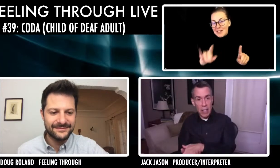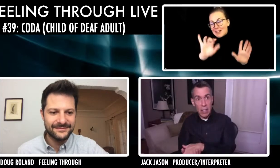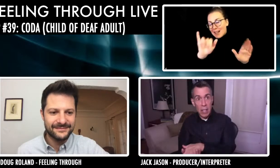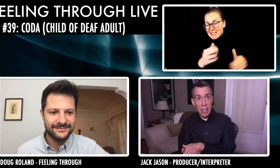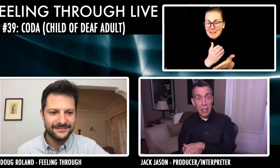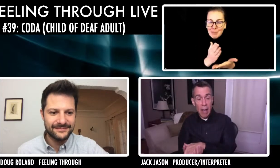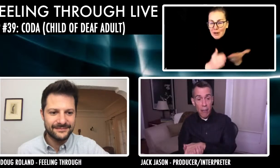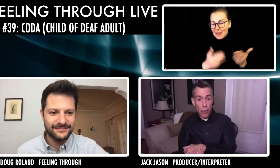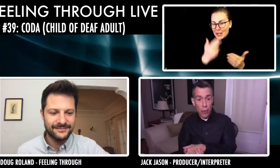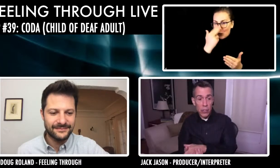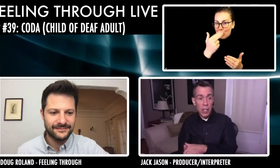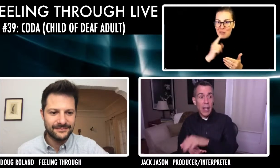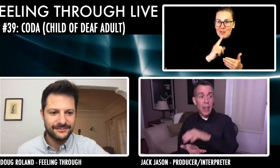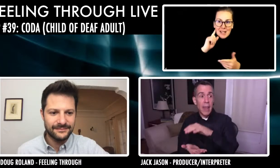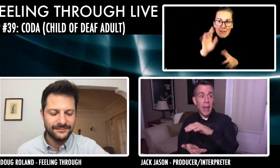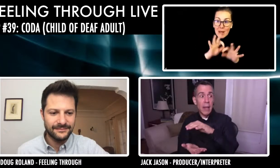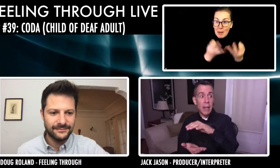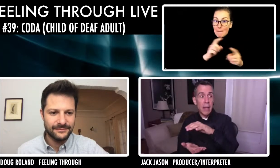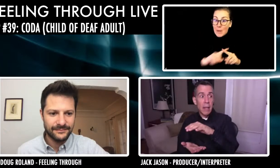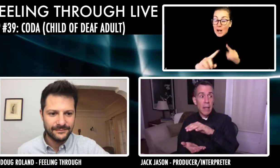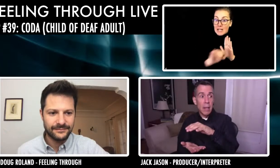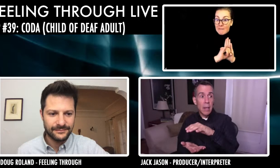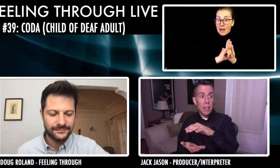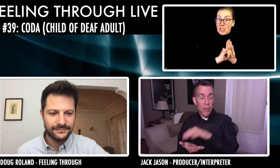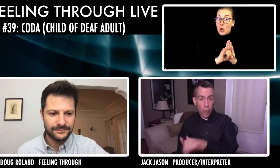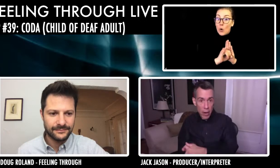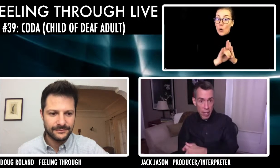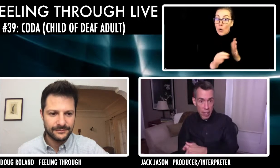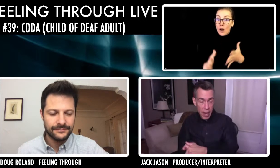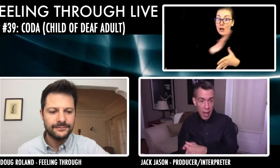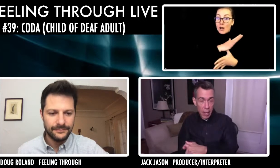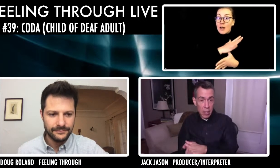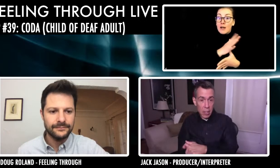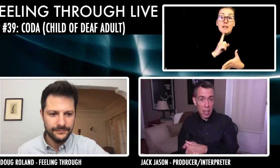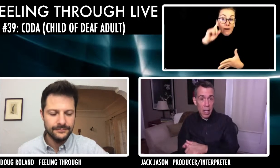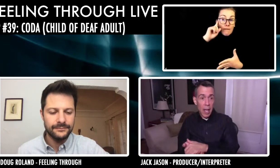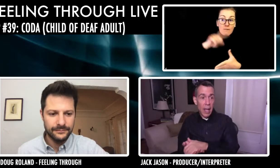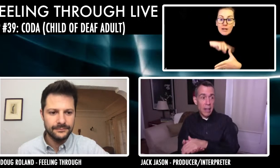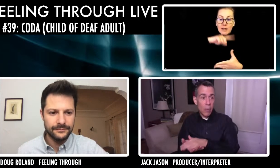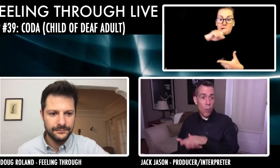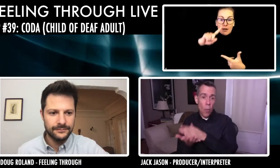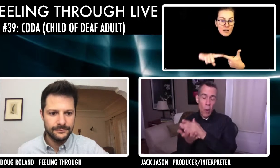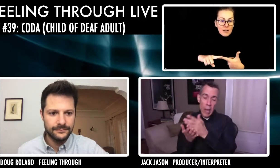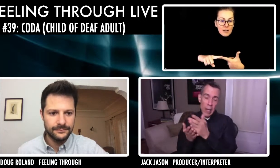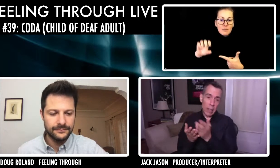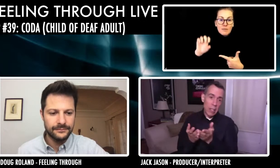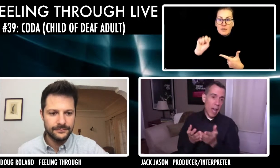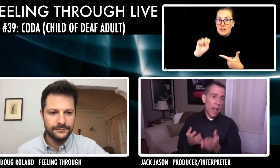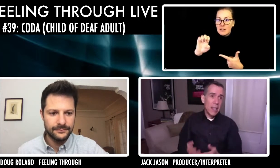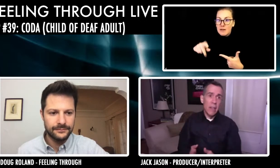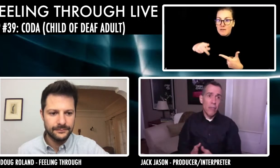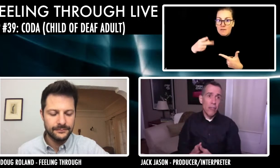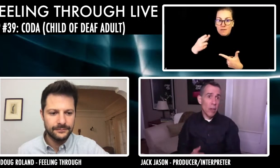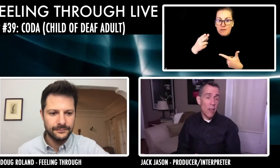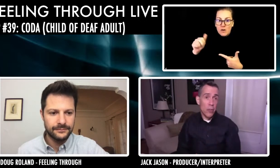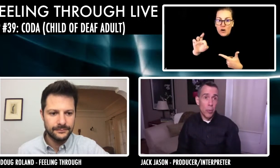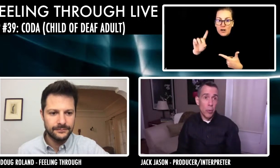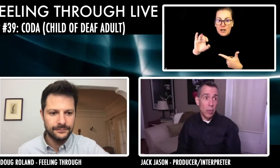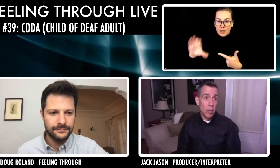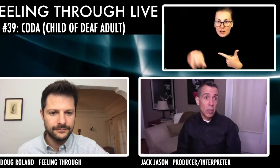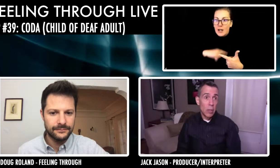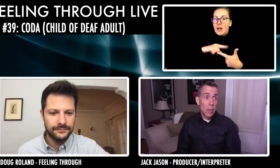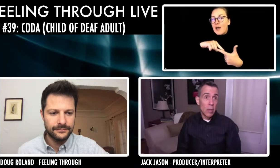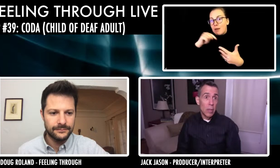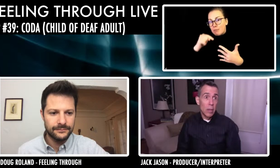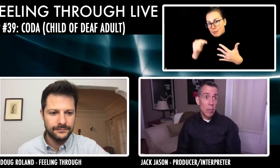identified as deaf first, then Sephardic next and way down the list. I didn't feel comfortable